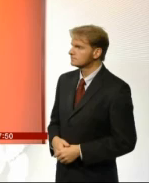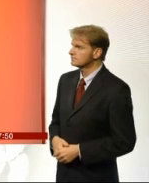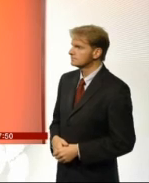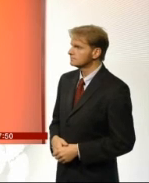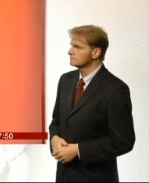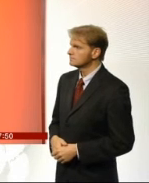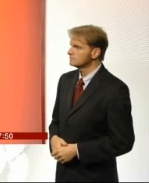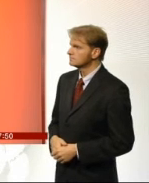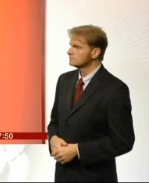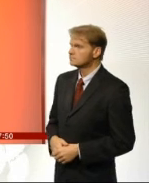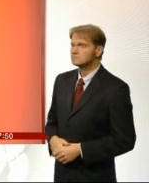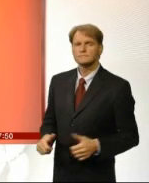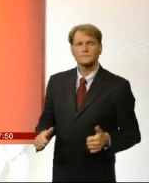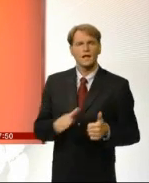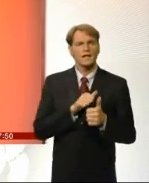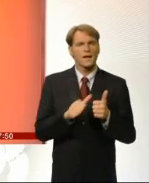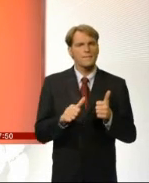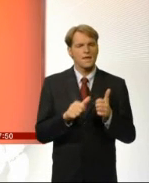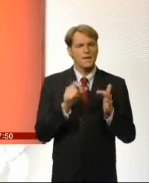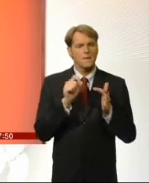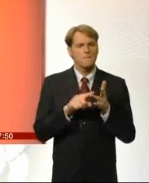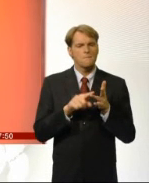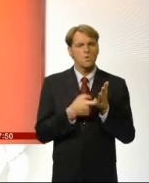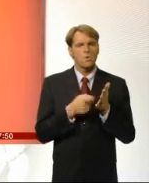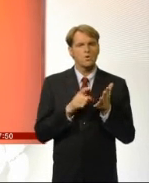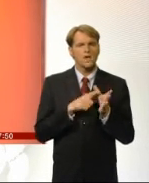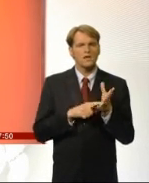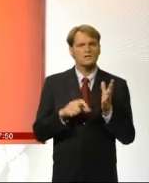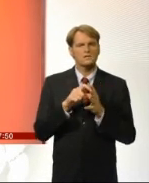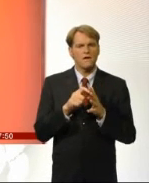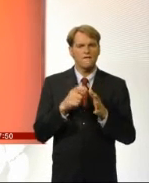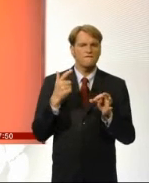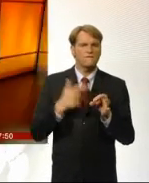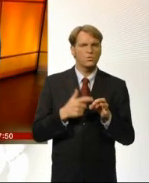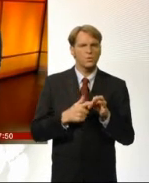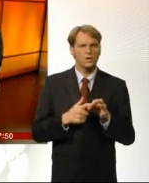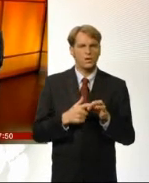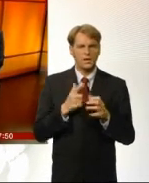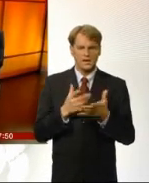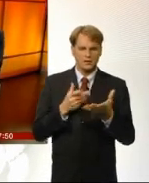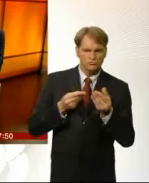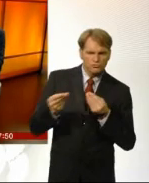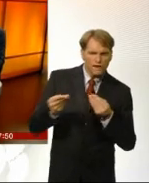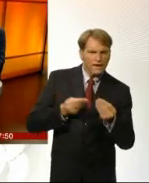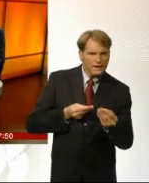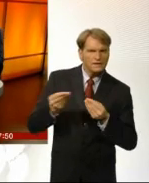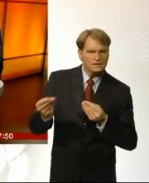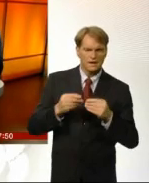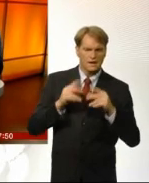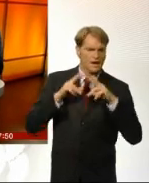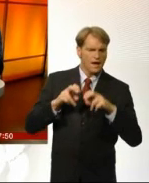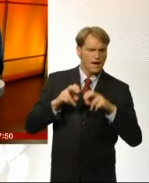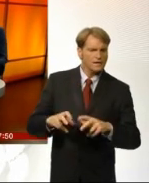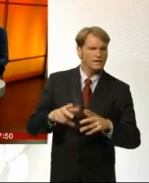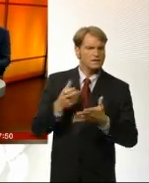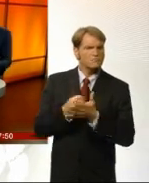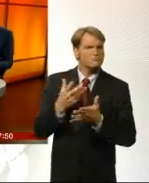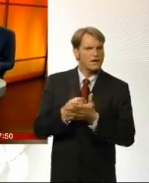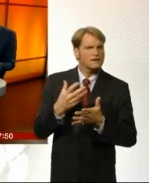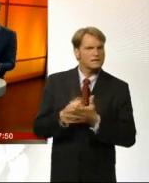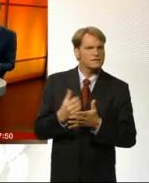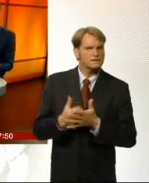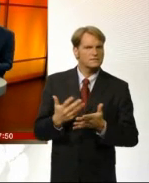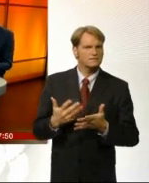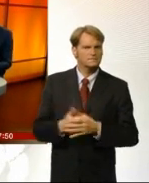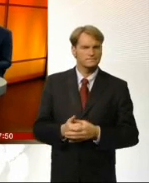of Portland Fuel. It's a firm that trades oil and analyses the market. Good morning. We talked there about the fact there are many other factors that